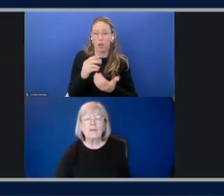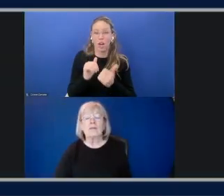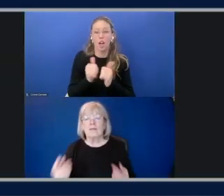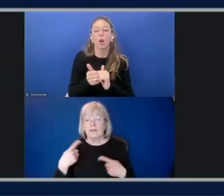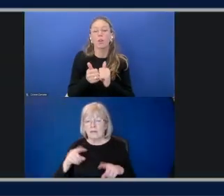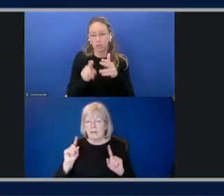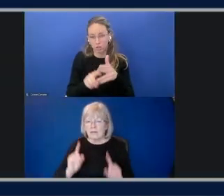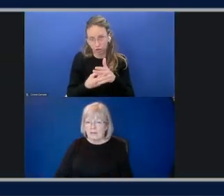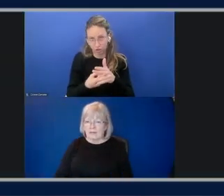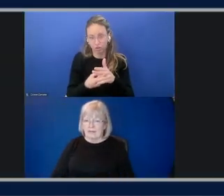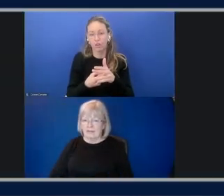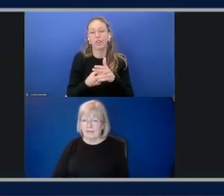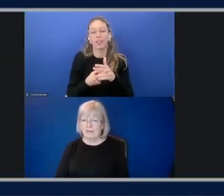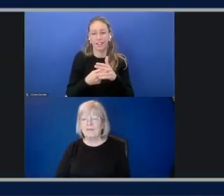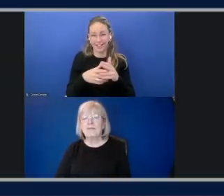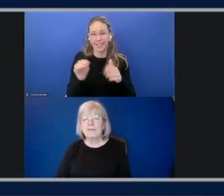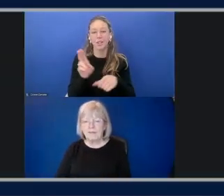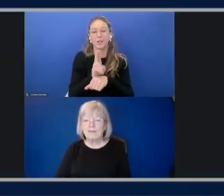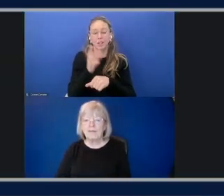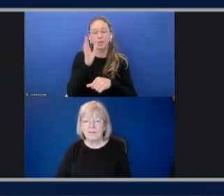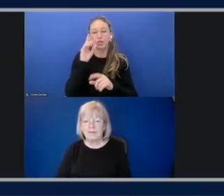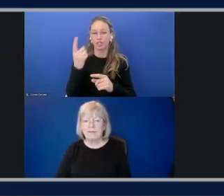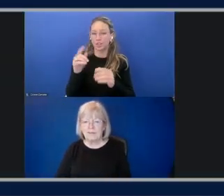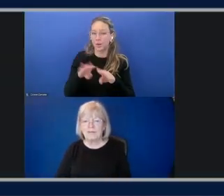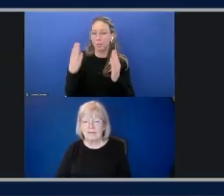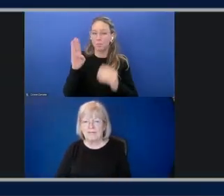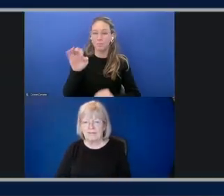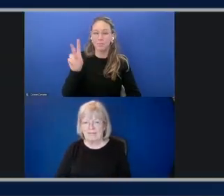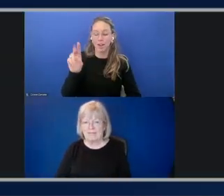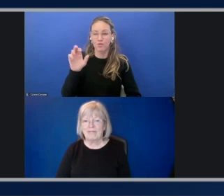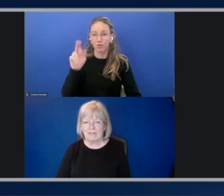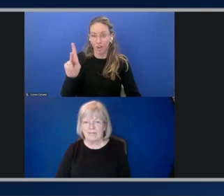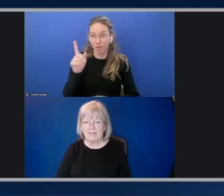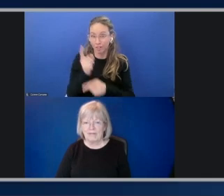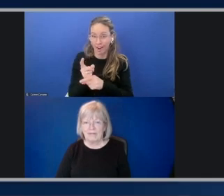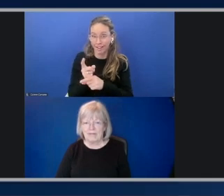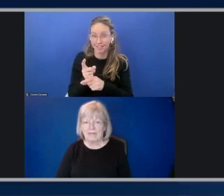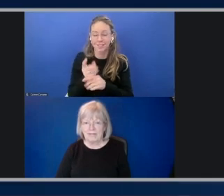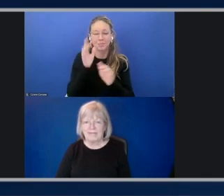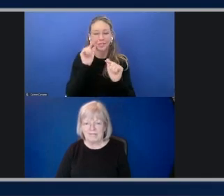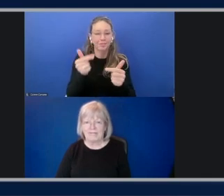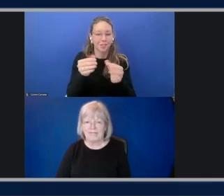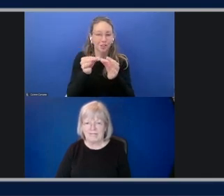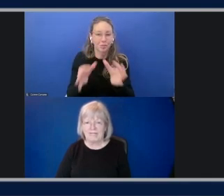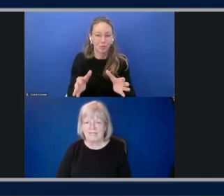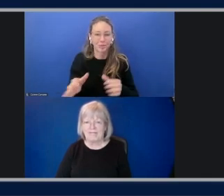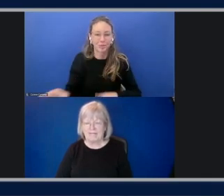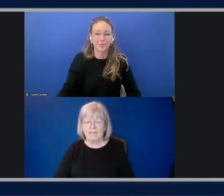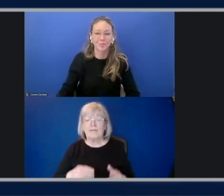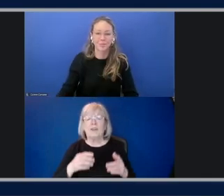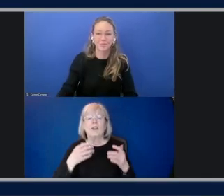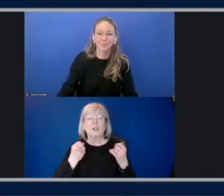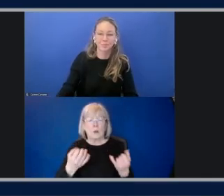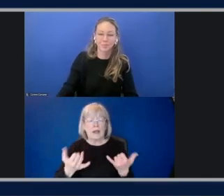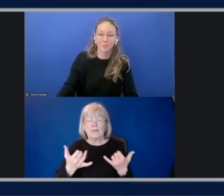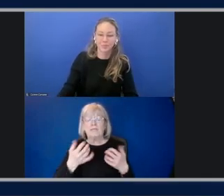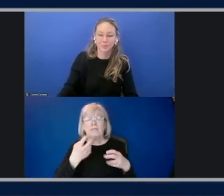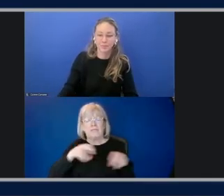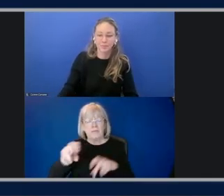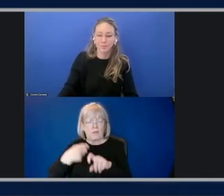start using this, use go into bedrock, right? Um, what moving from the playground, let's say